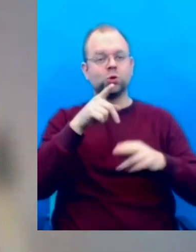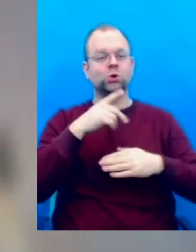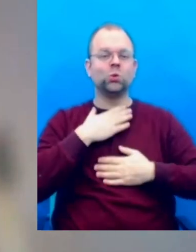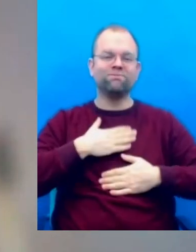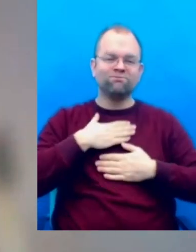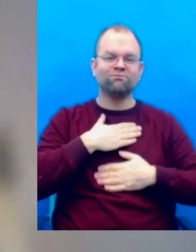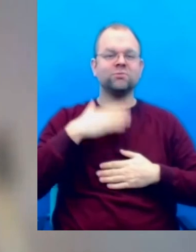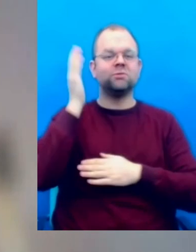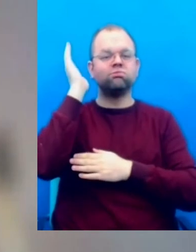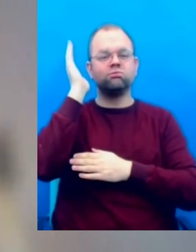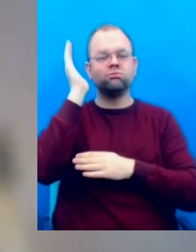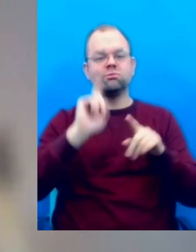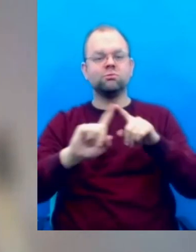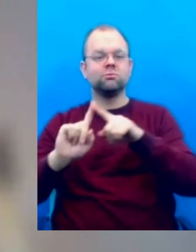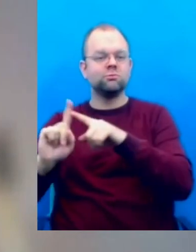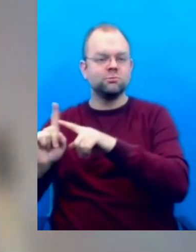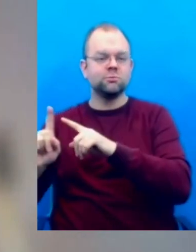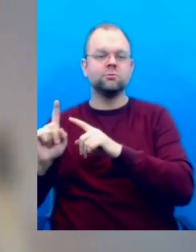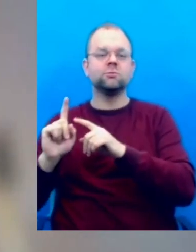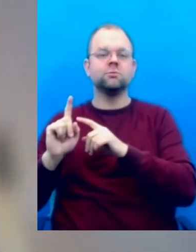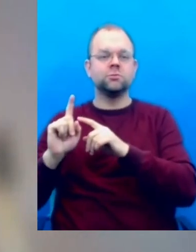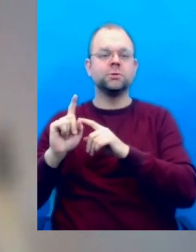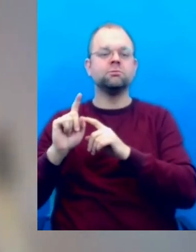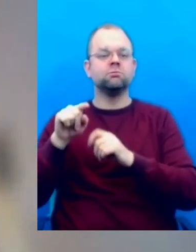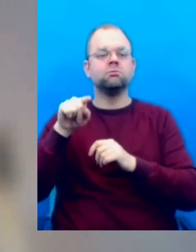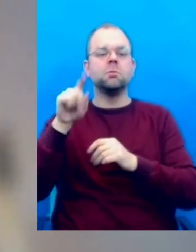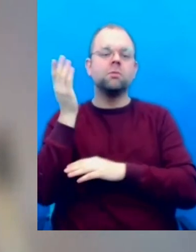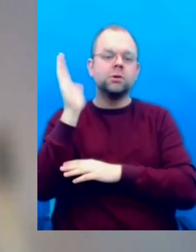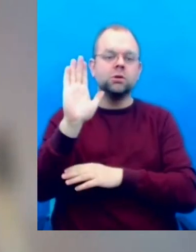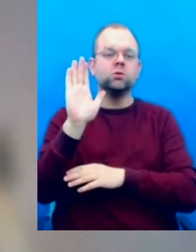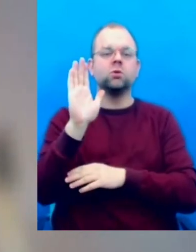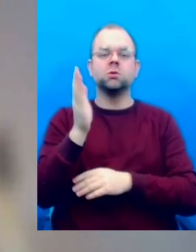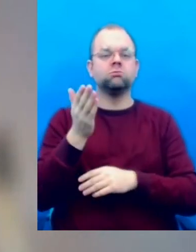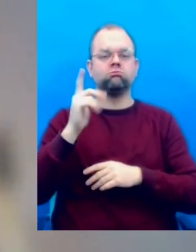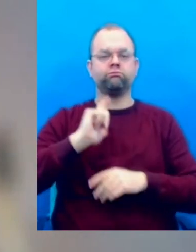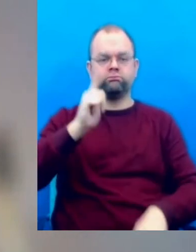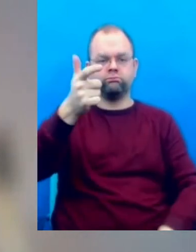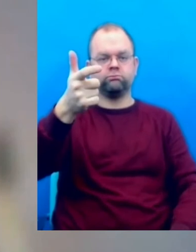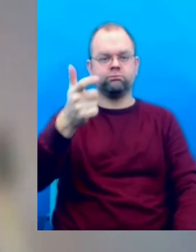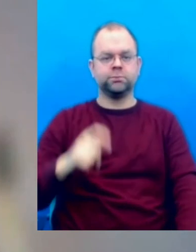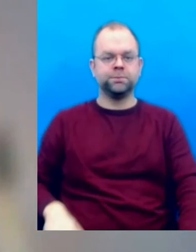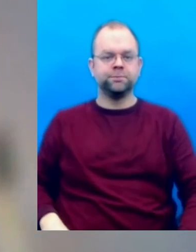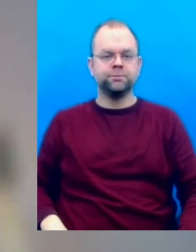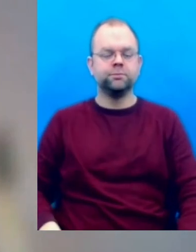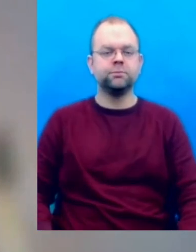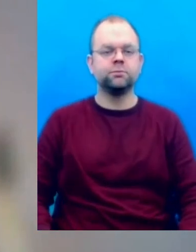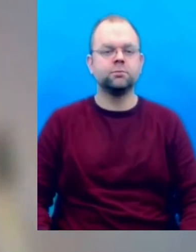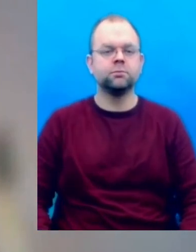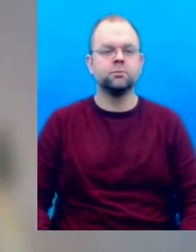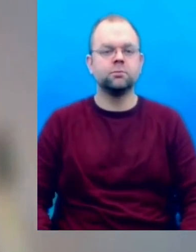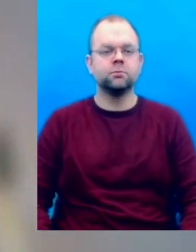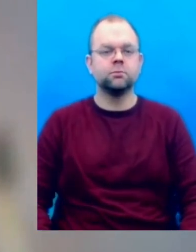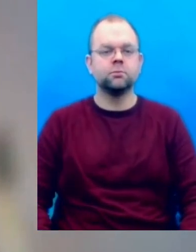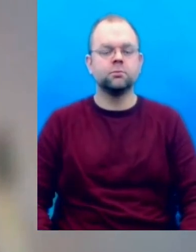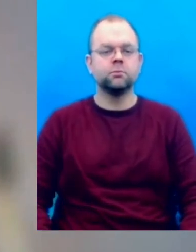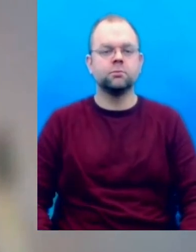interested in partnering with us, you can already type your questions in the chat. And we will also continue during the webinar